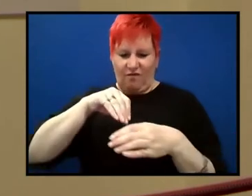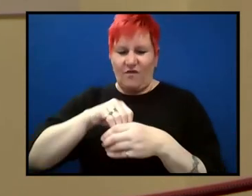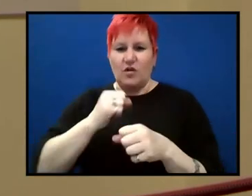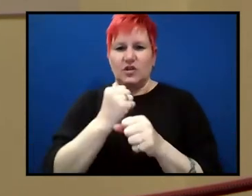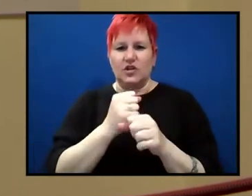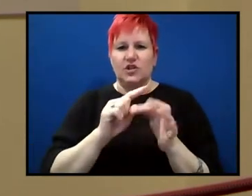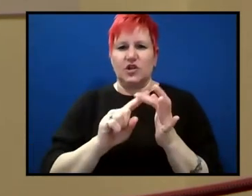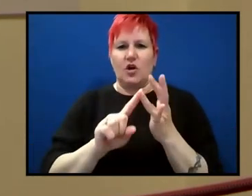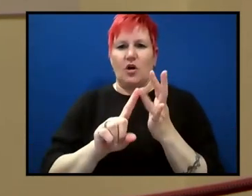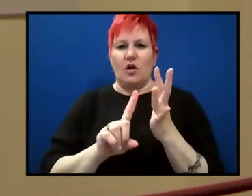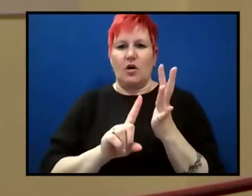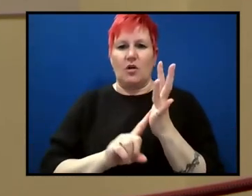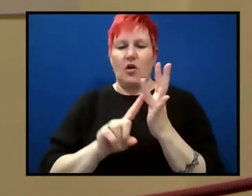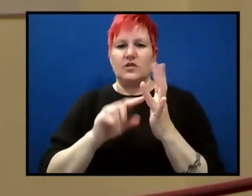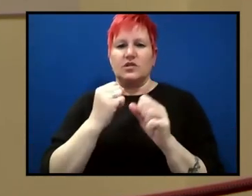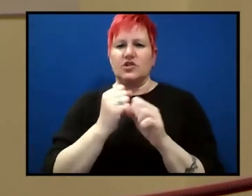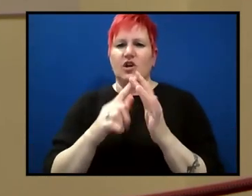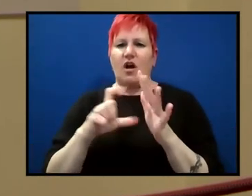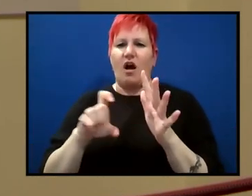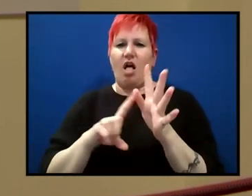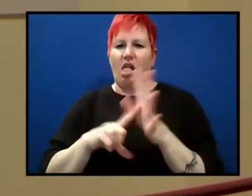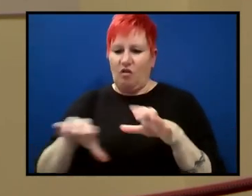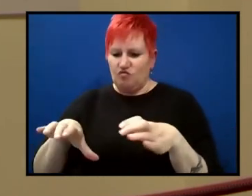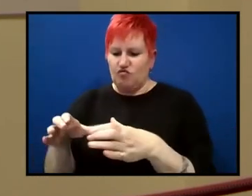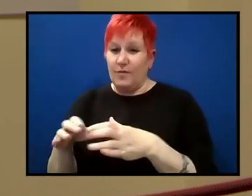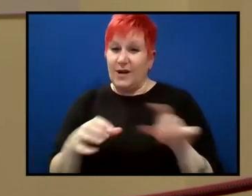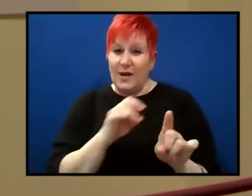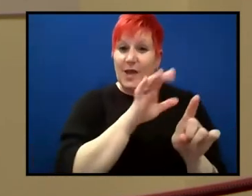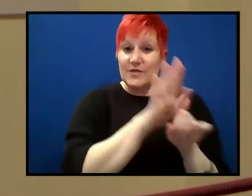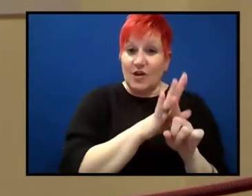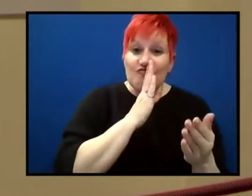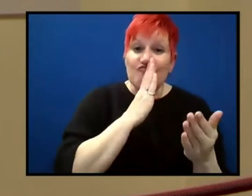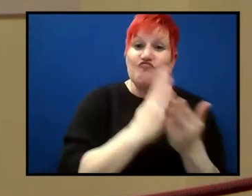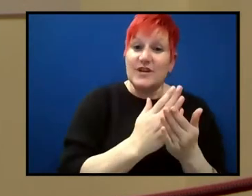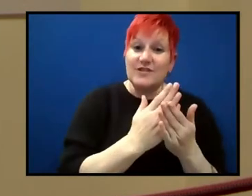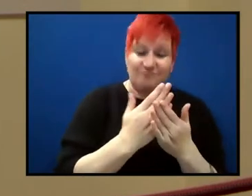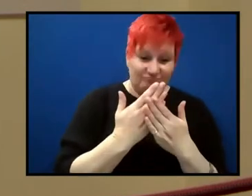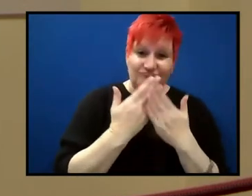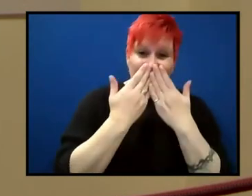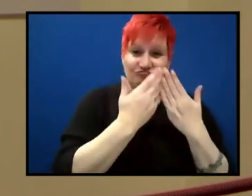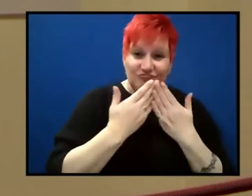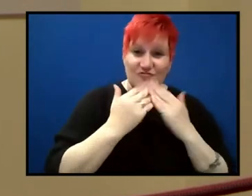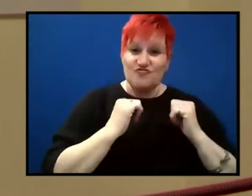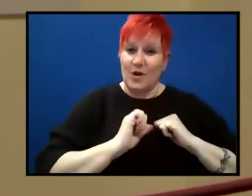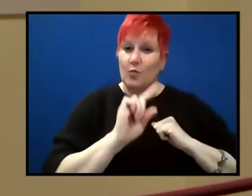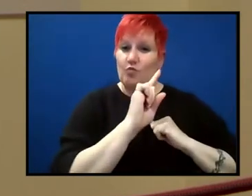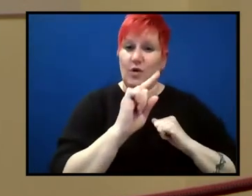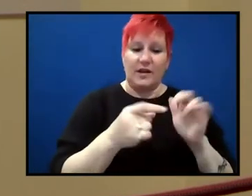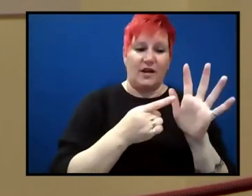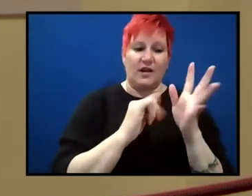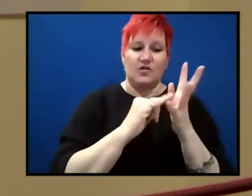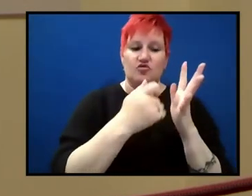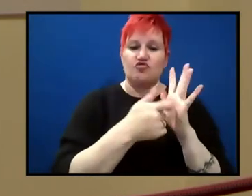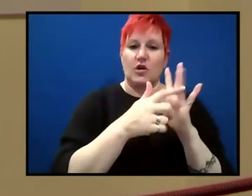meteorologist, originally trained in astronomy in fact. So he was seen as an outsider and that